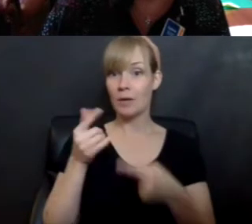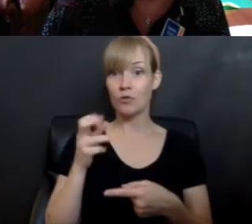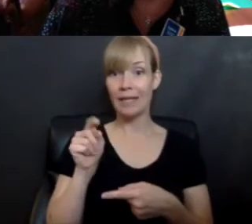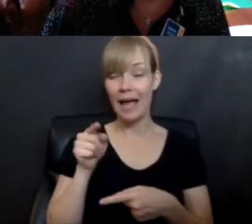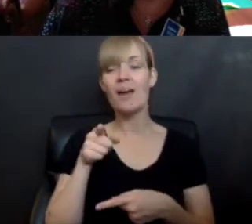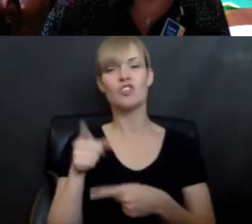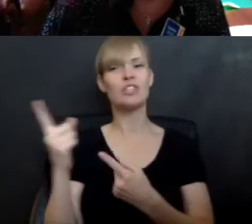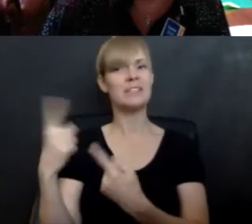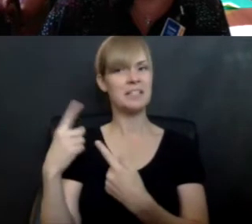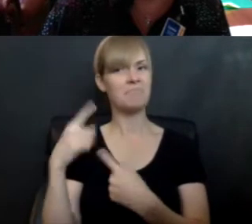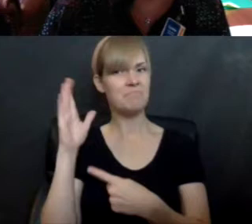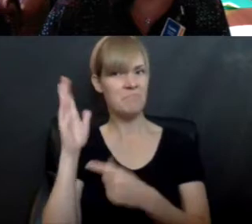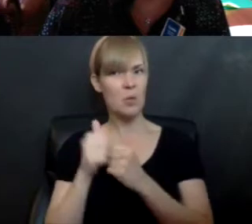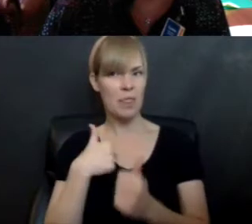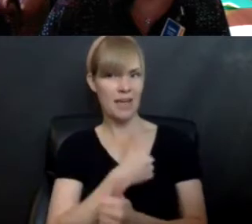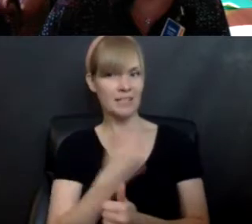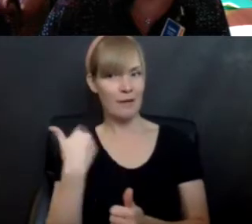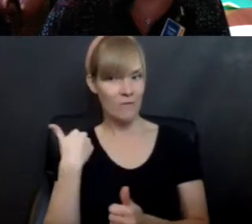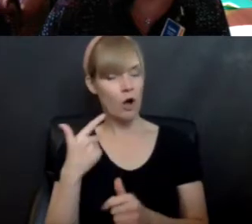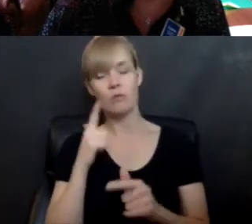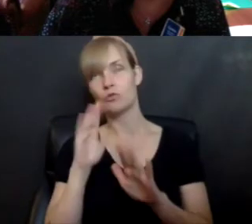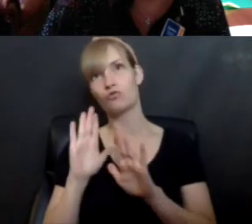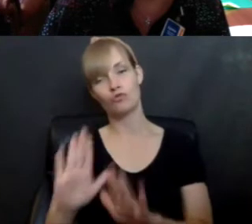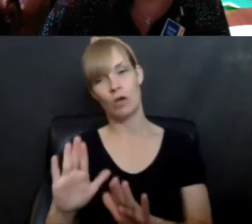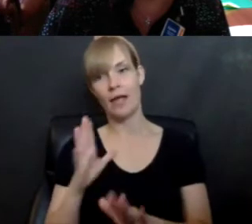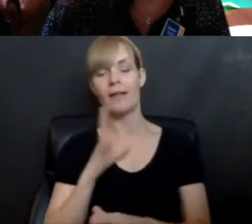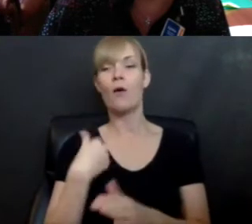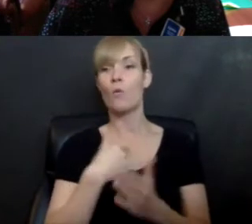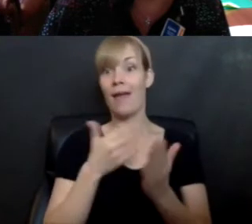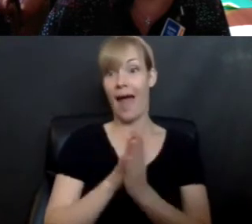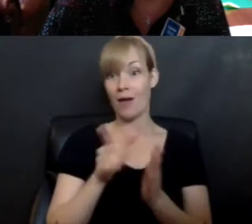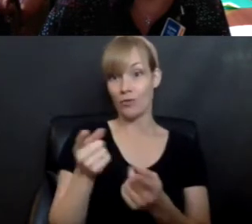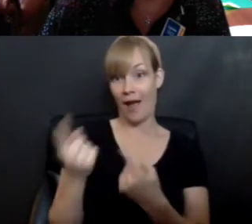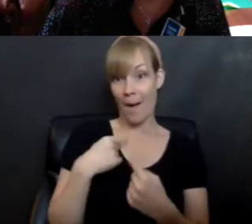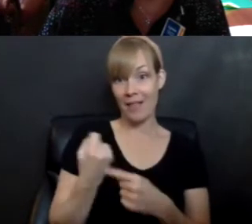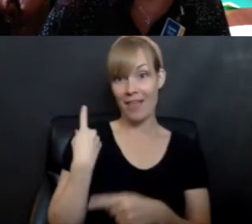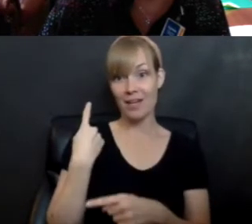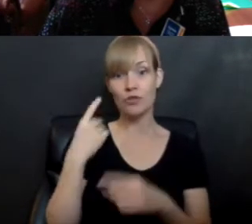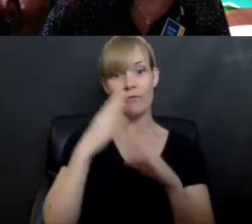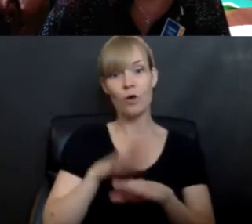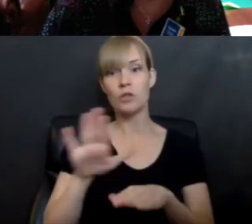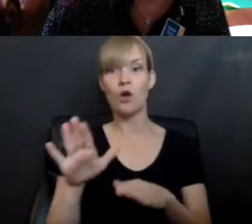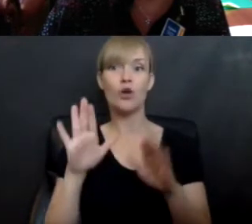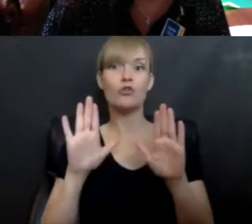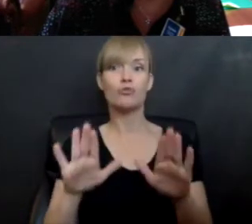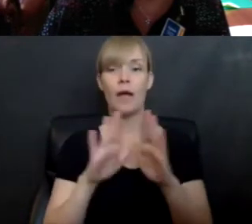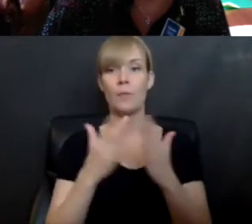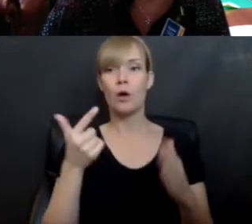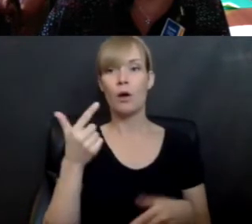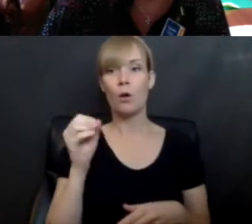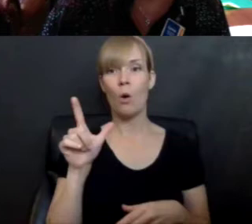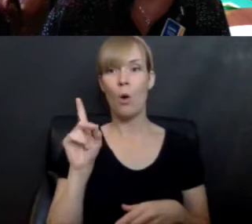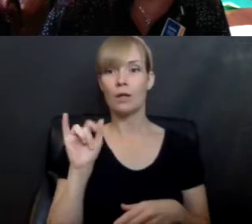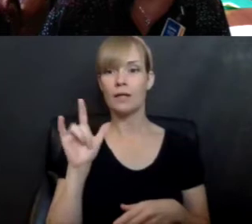Treehouse before, which is brilliant. And we asked her here last year to focus on her fantastic book, Golden Locks and the Three Pirates, for our